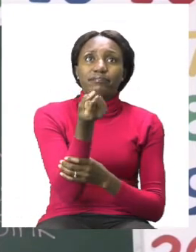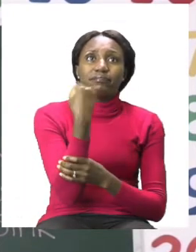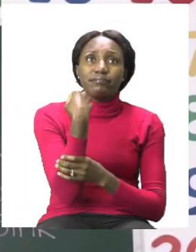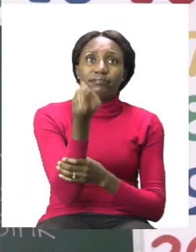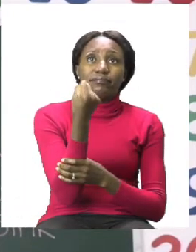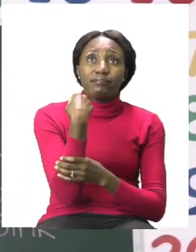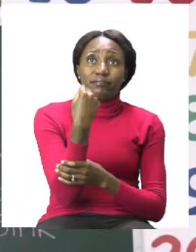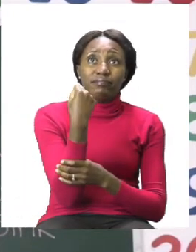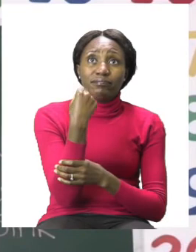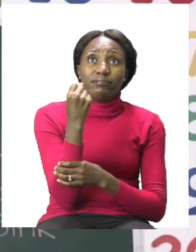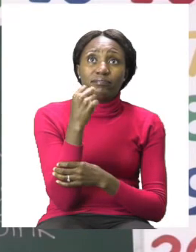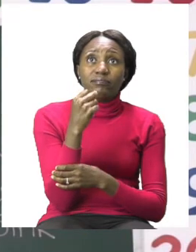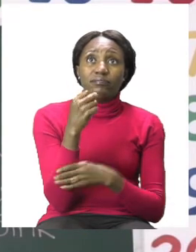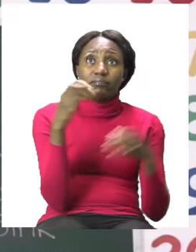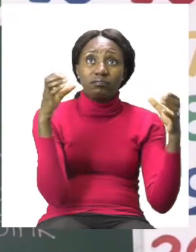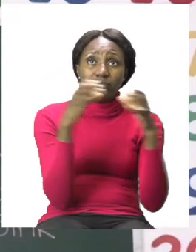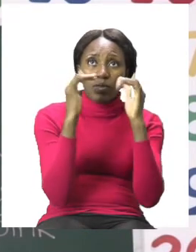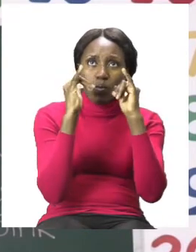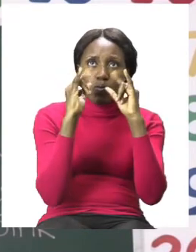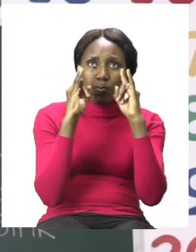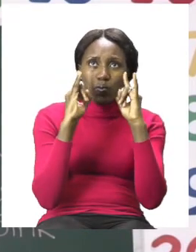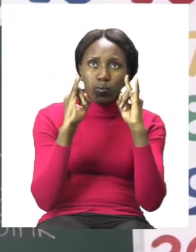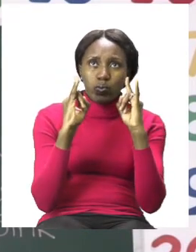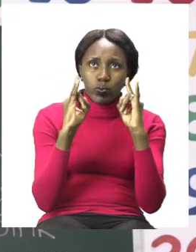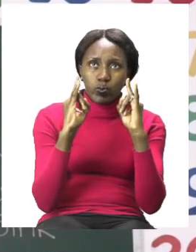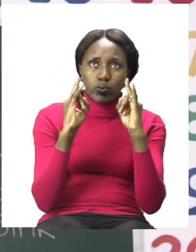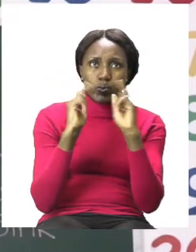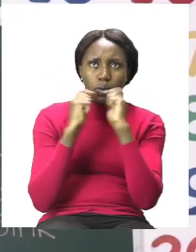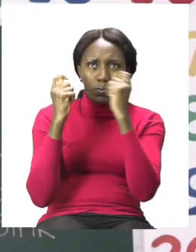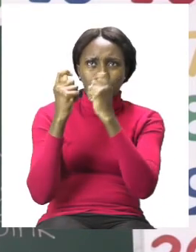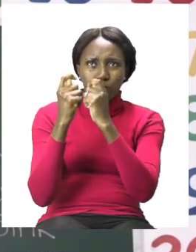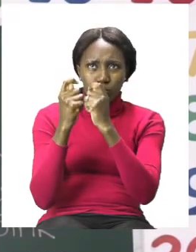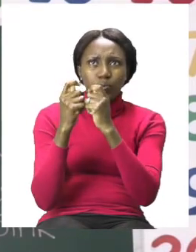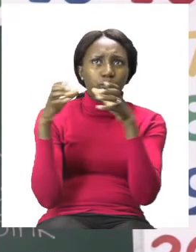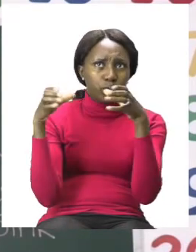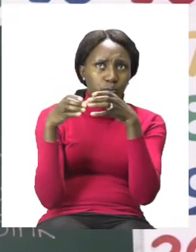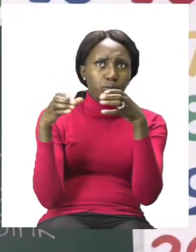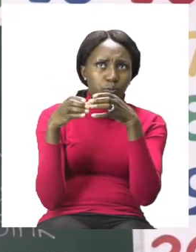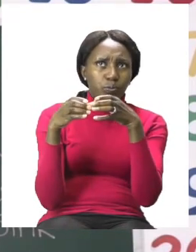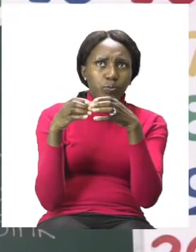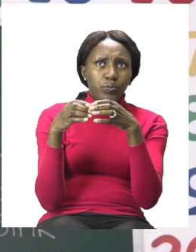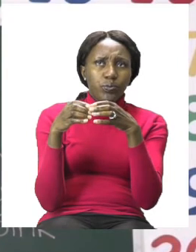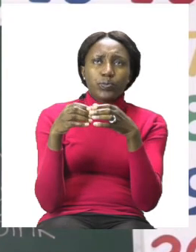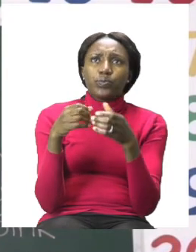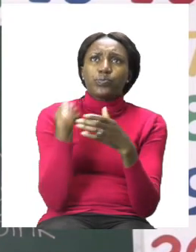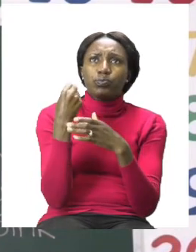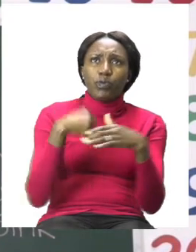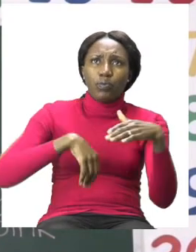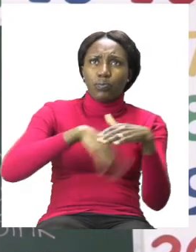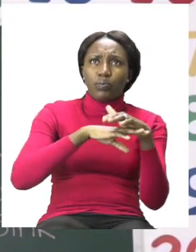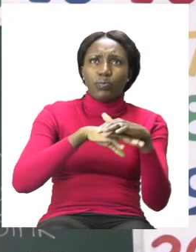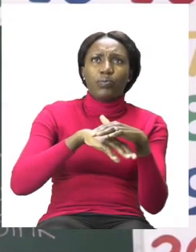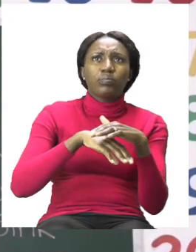soccer team and he is kicking the ball to his soccer teammates. Do we